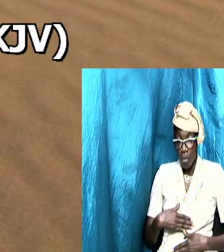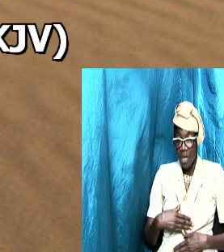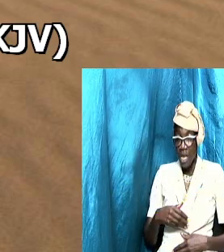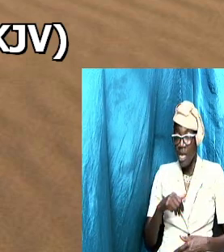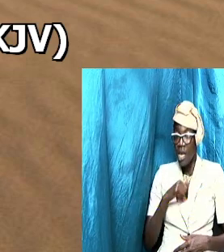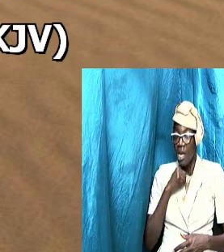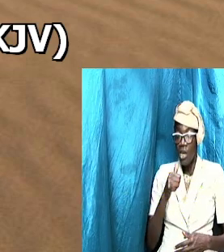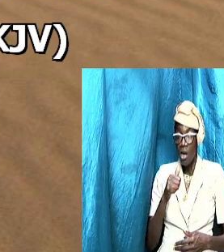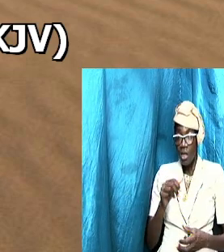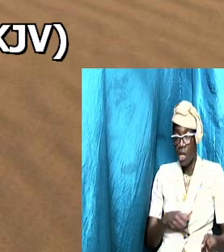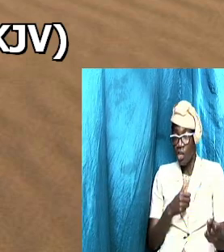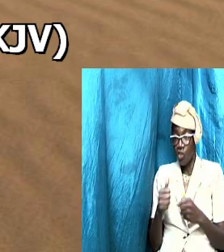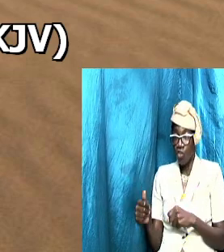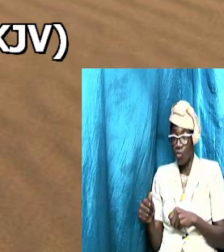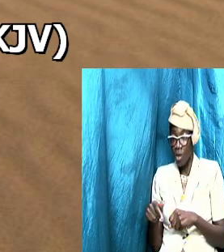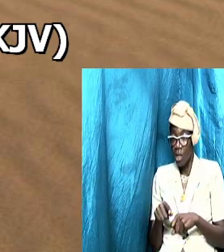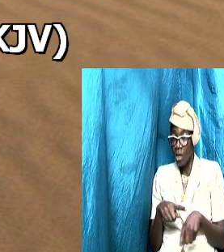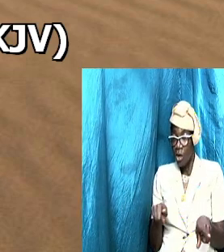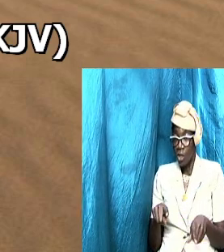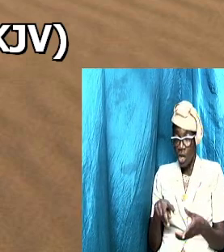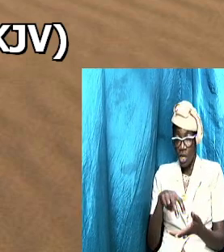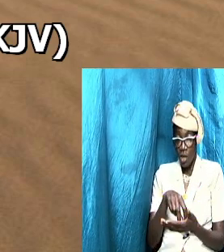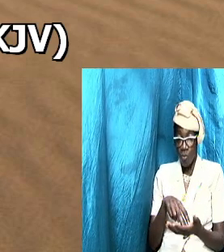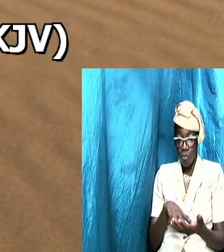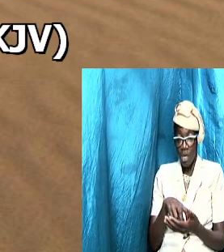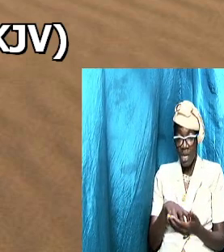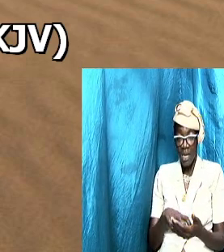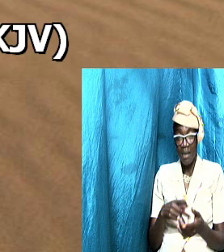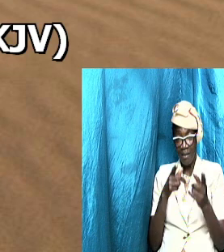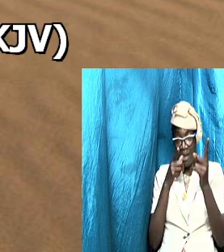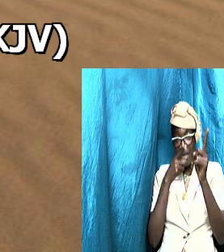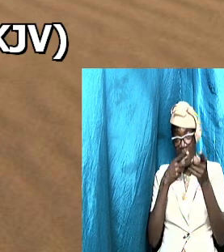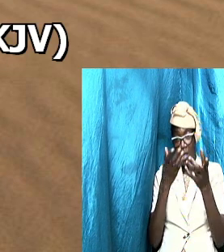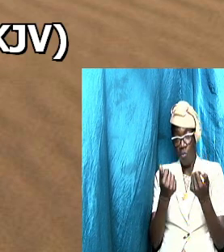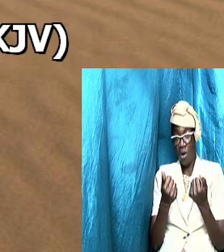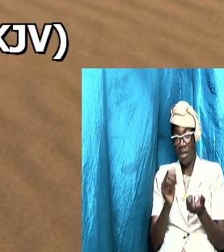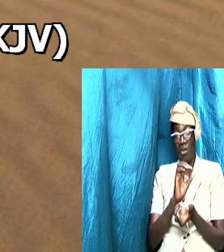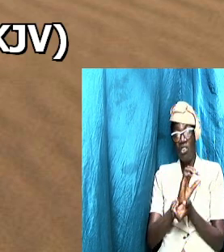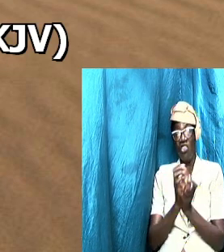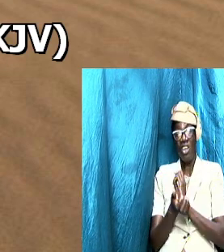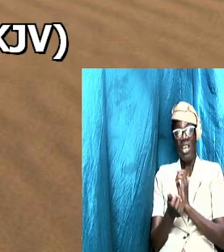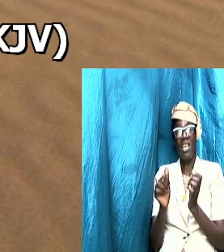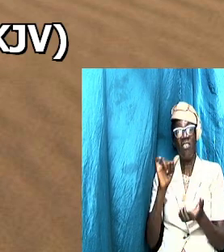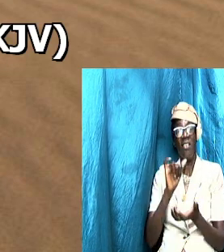I want us to change that practice